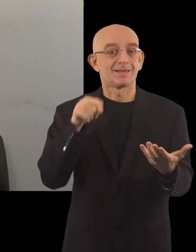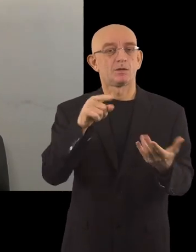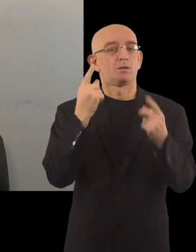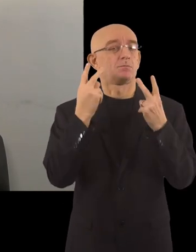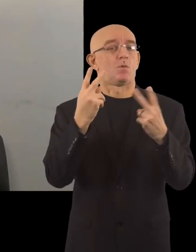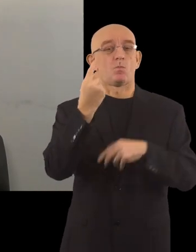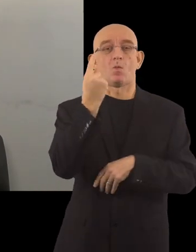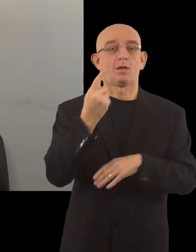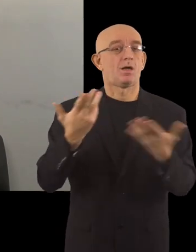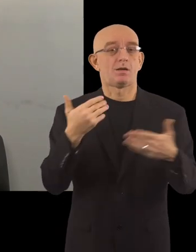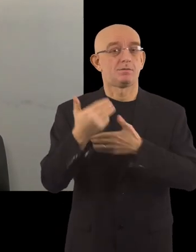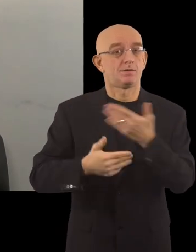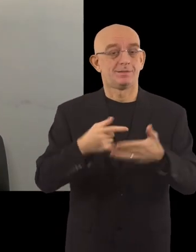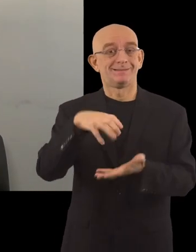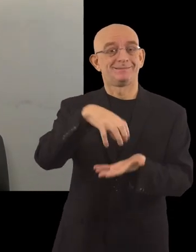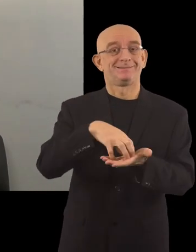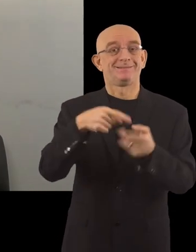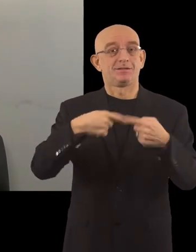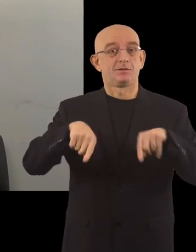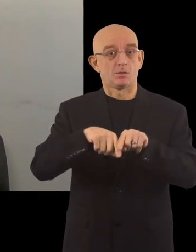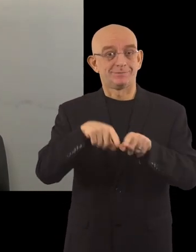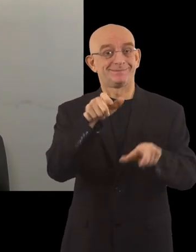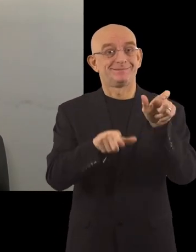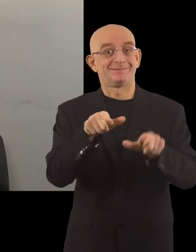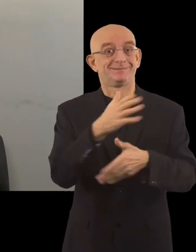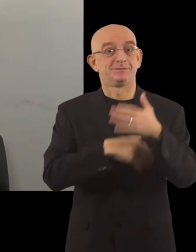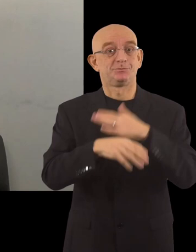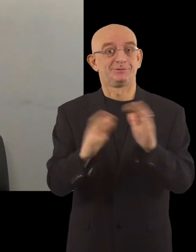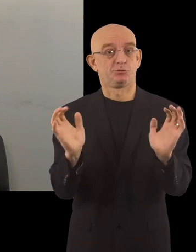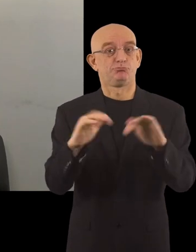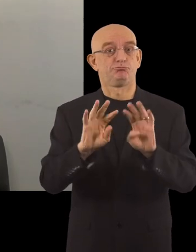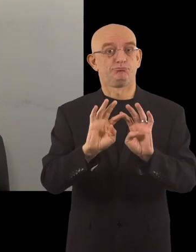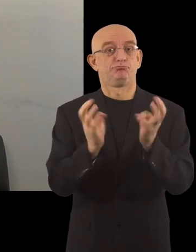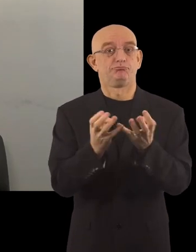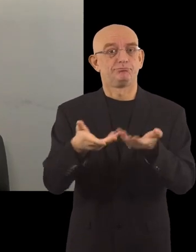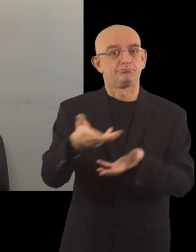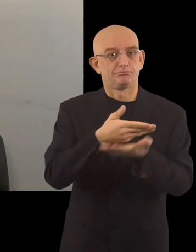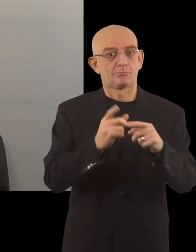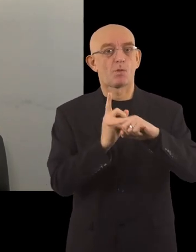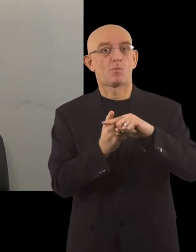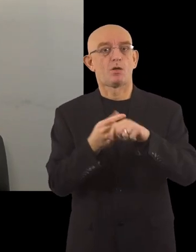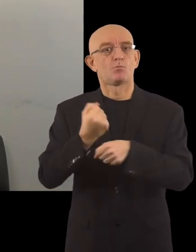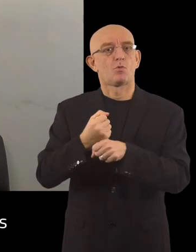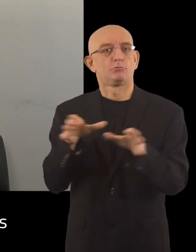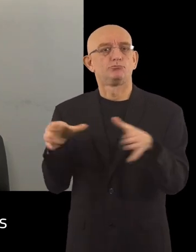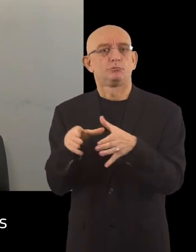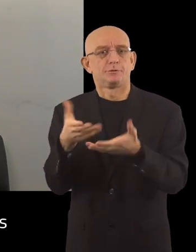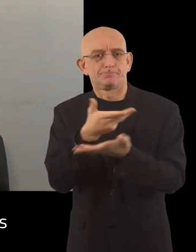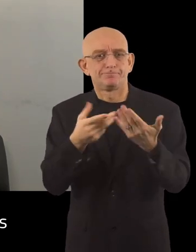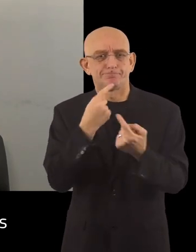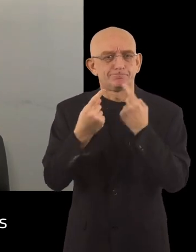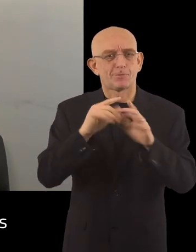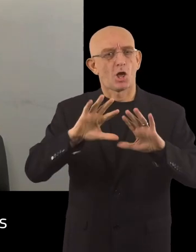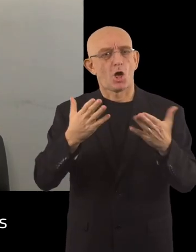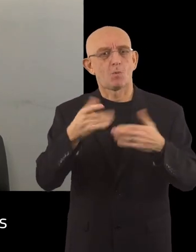step was taken in creating a city council for people with disabilities as well as a working group for the removal